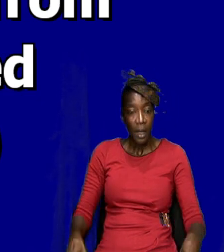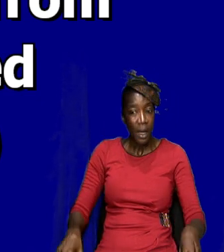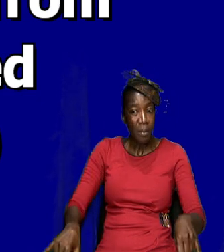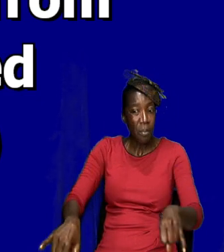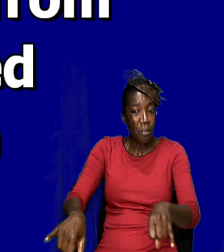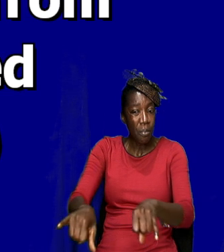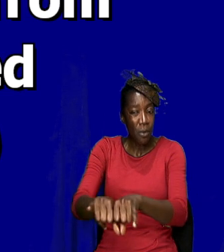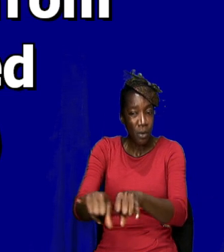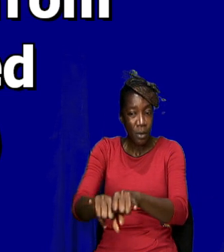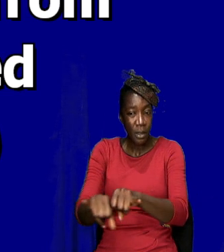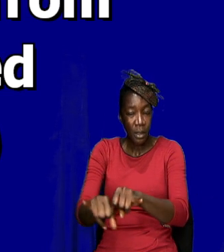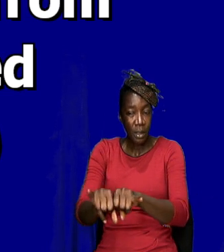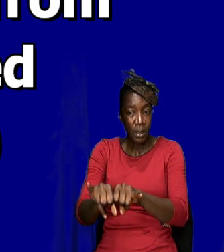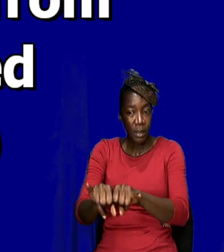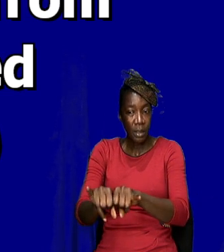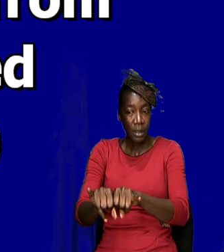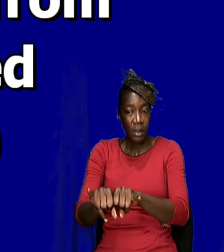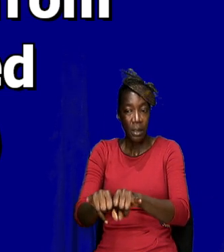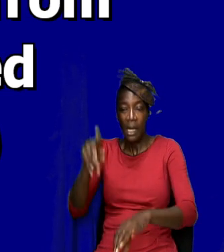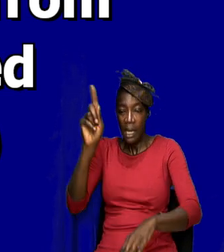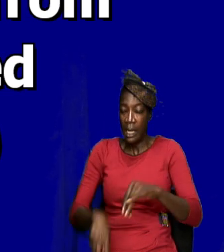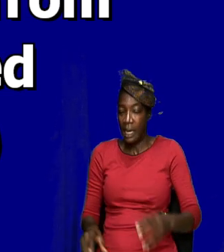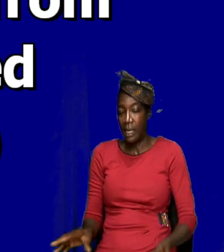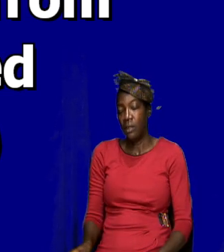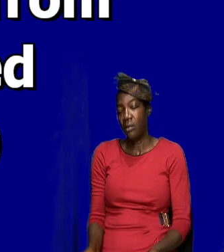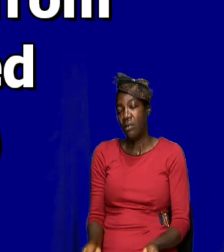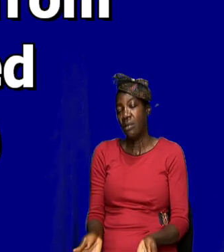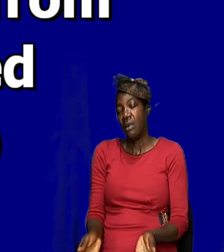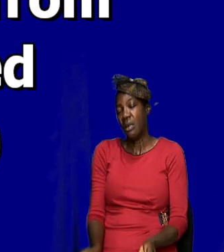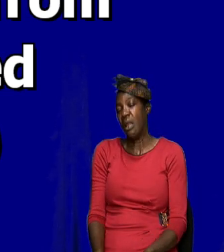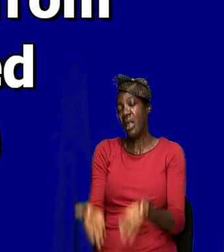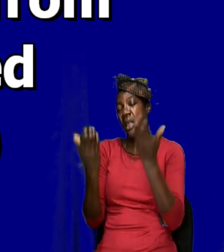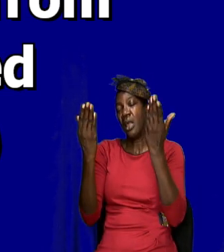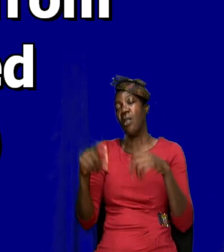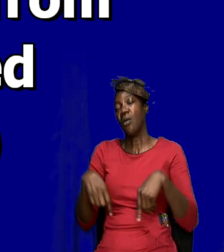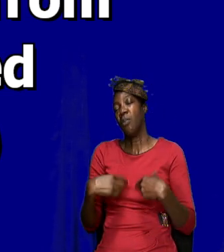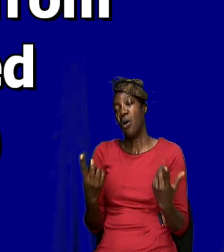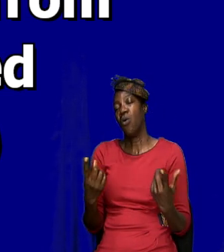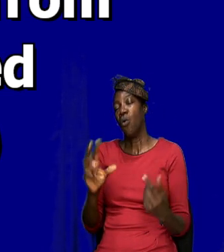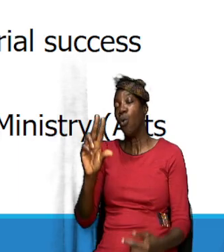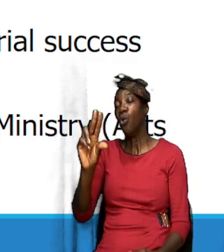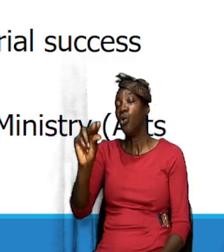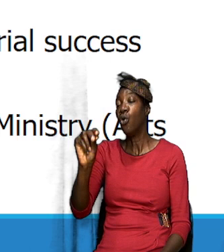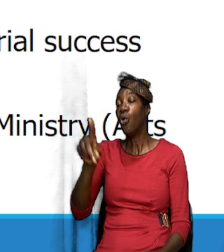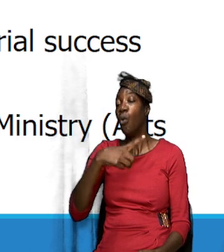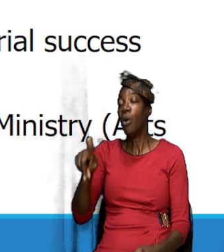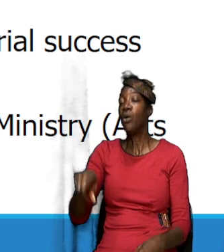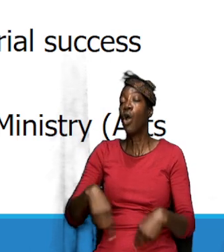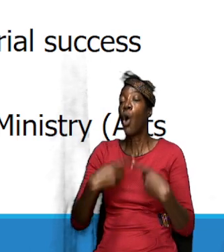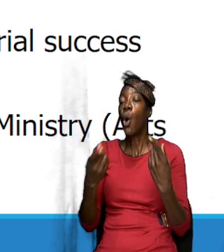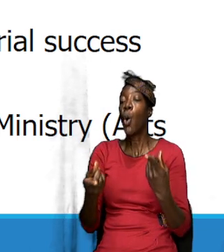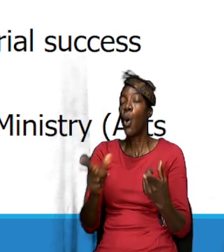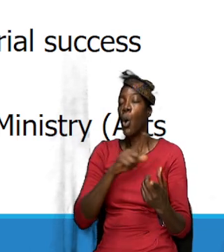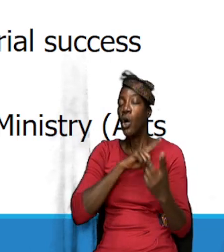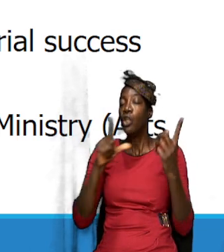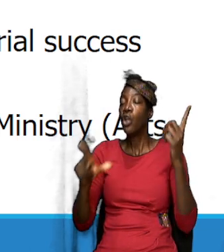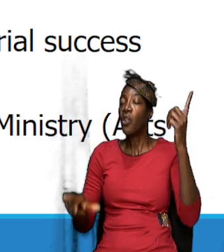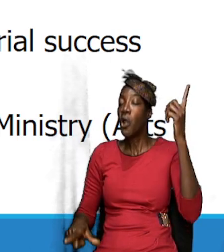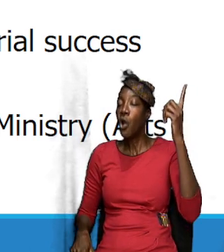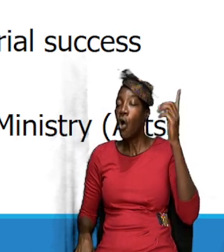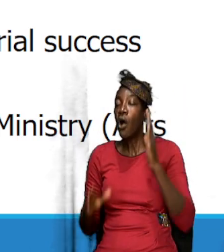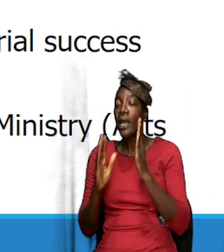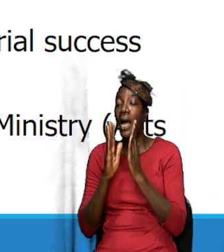effective, we, you know, we can't just get up and go. But we should go to the Lord and